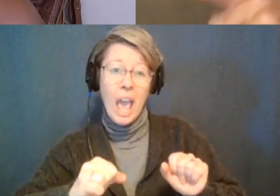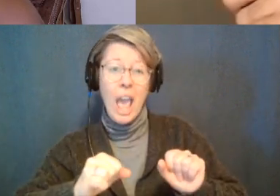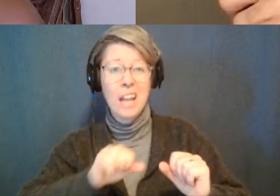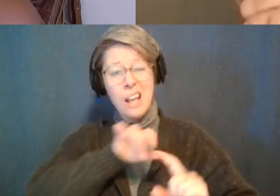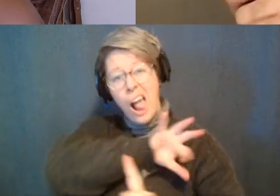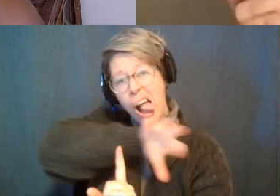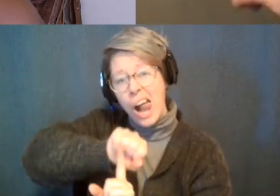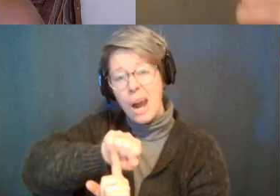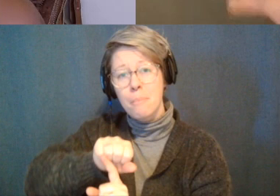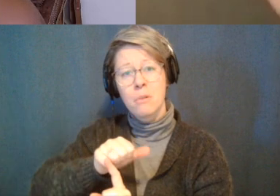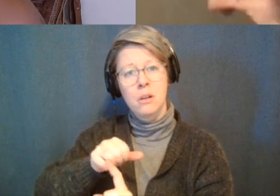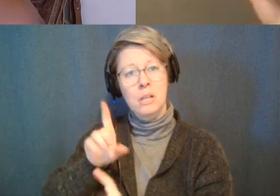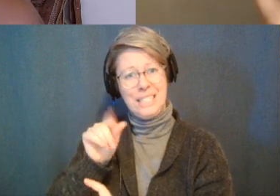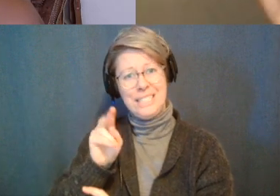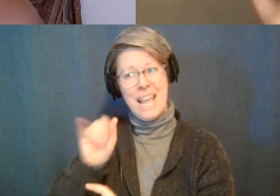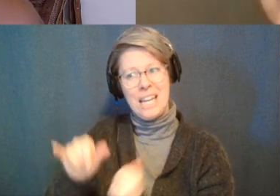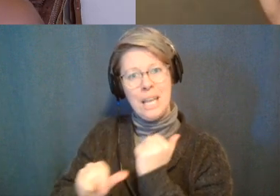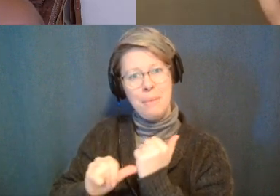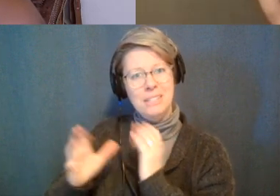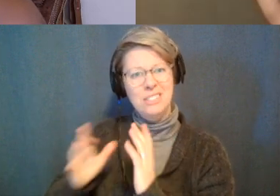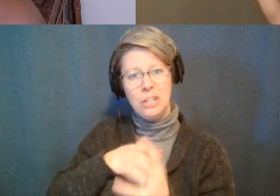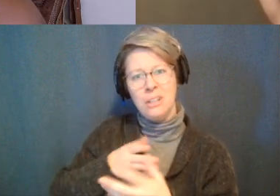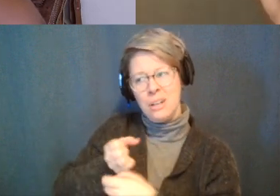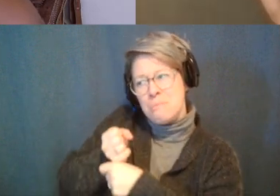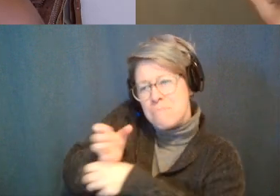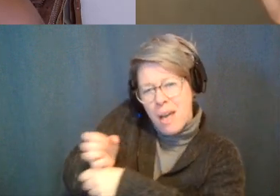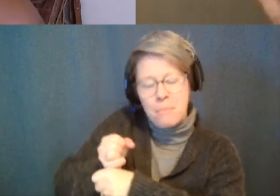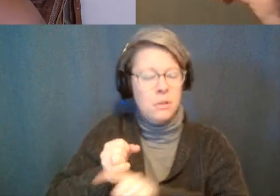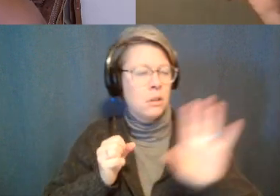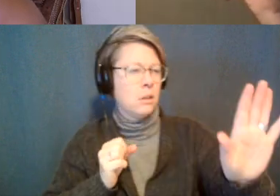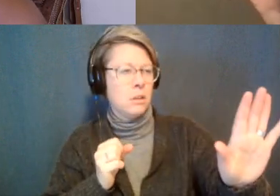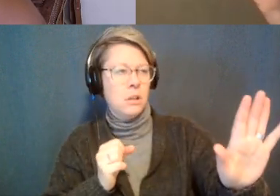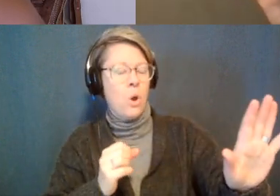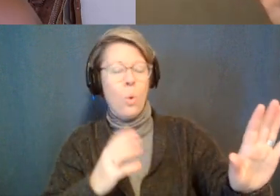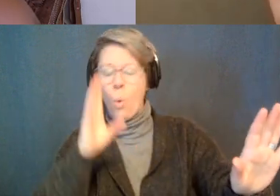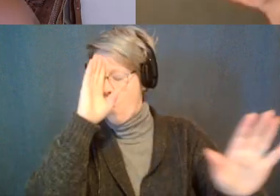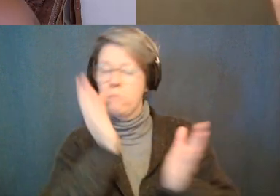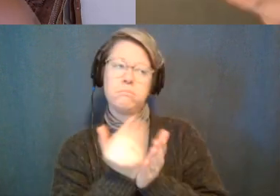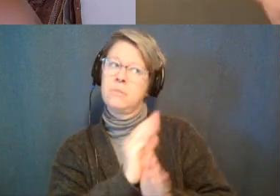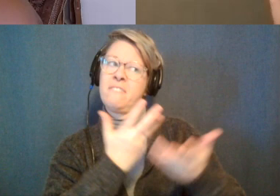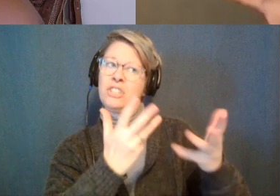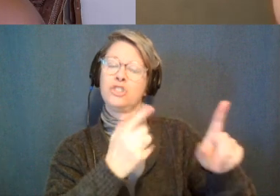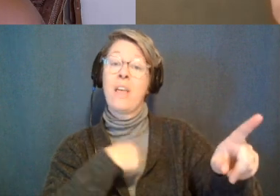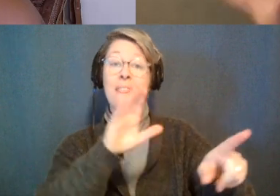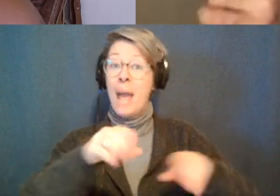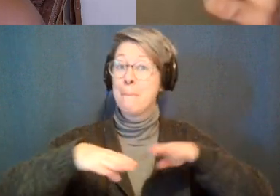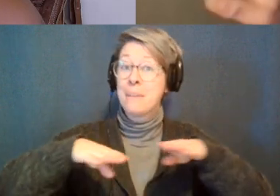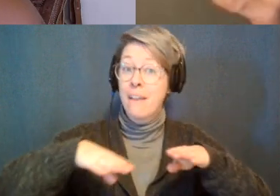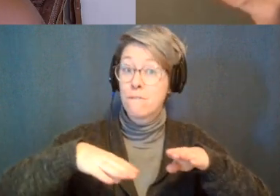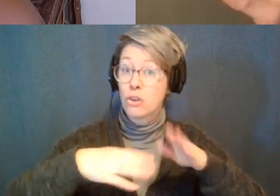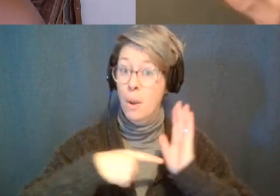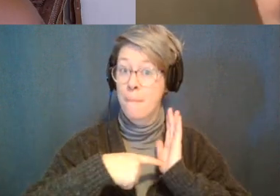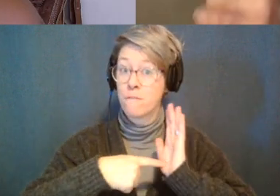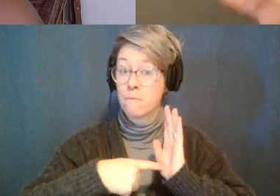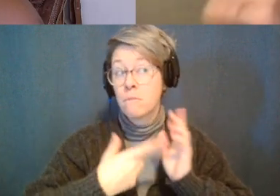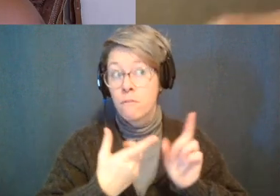then like i'm sorry but you're fucked in the head you know what i mean like i don't know where and i said this i don't know where this behavior was modeled to you in the past